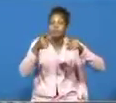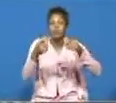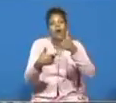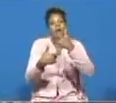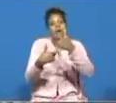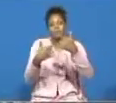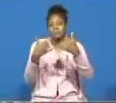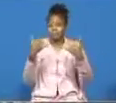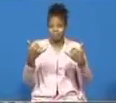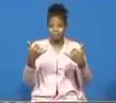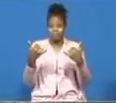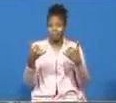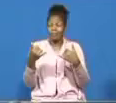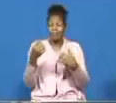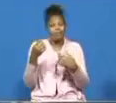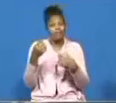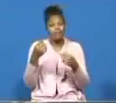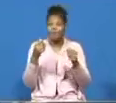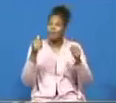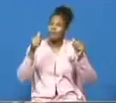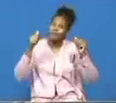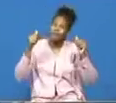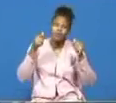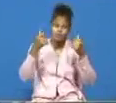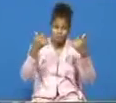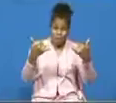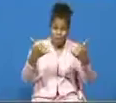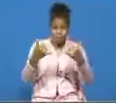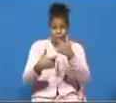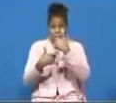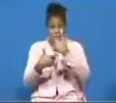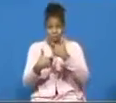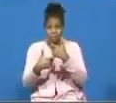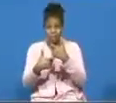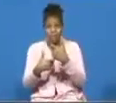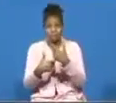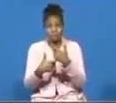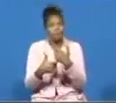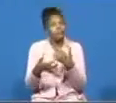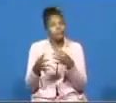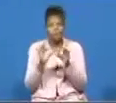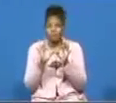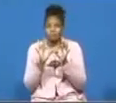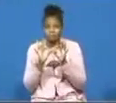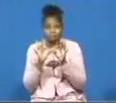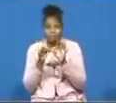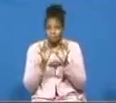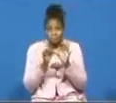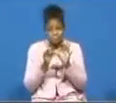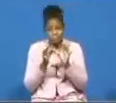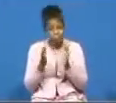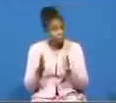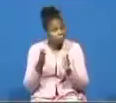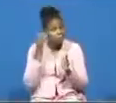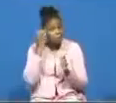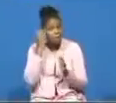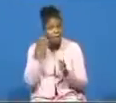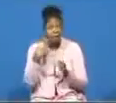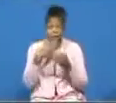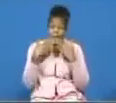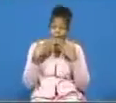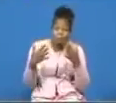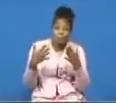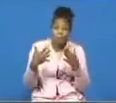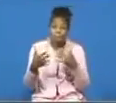us tonight the fact that you are watching us tonight even with the translations we thank them so much